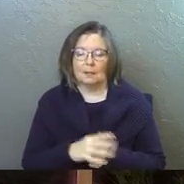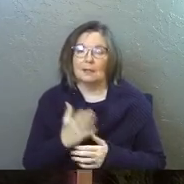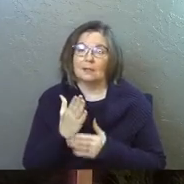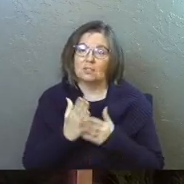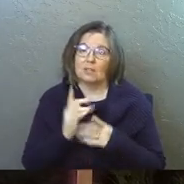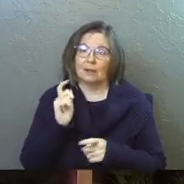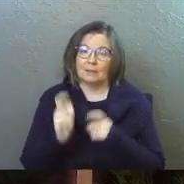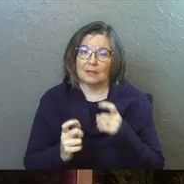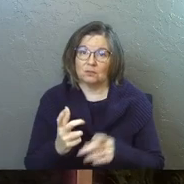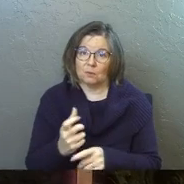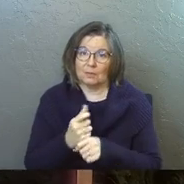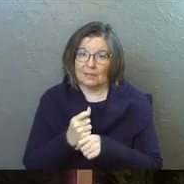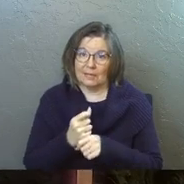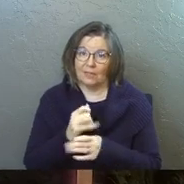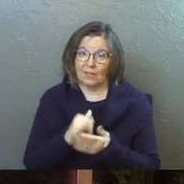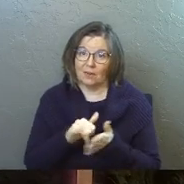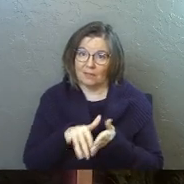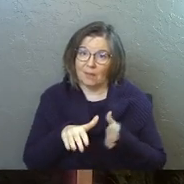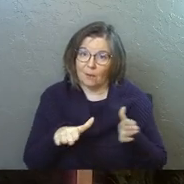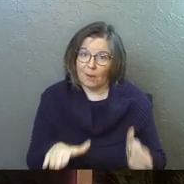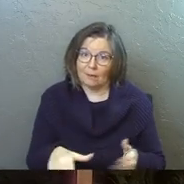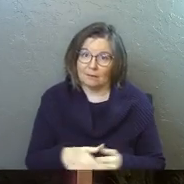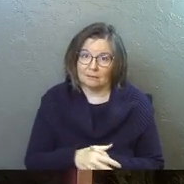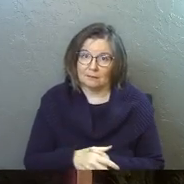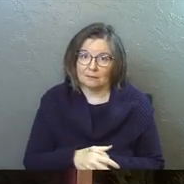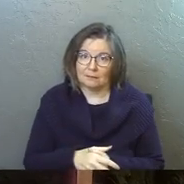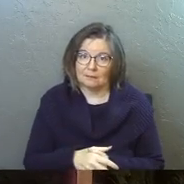there are some gifts that you get that are that way.